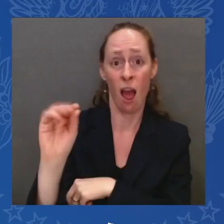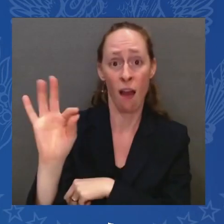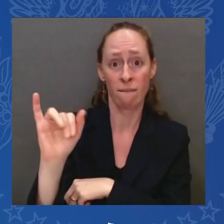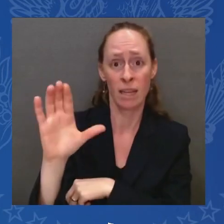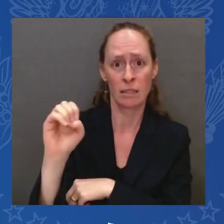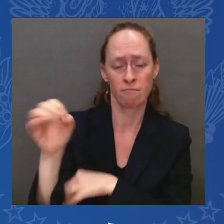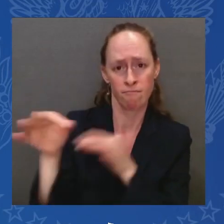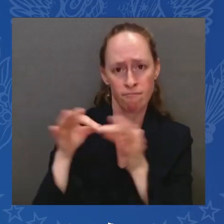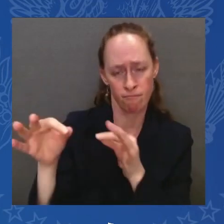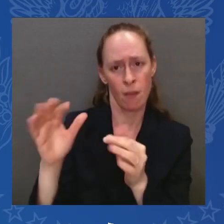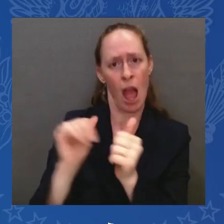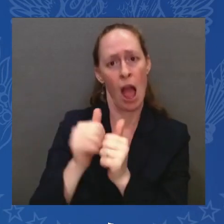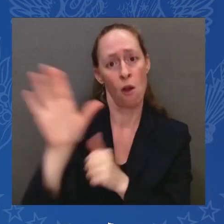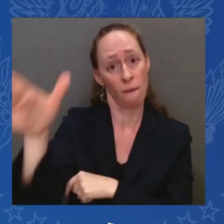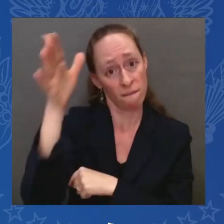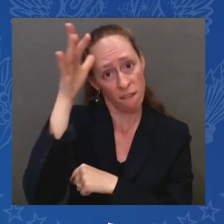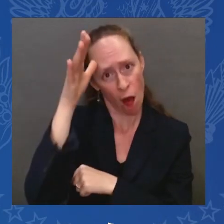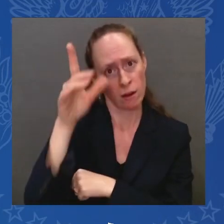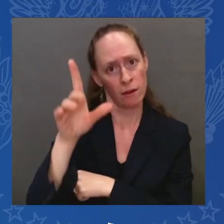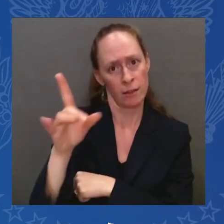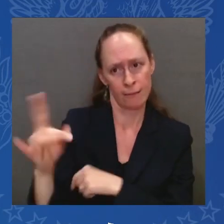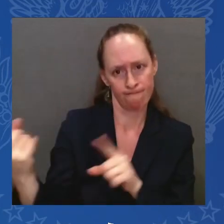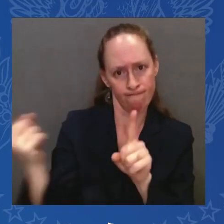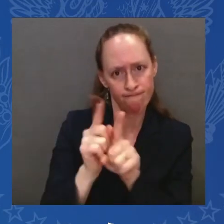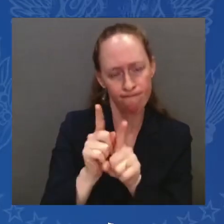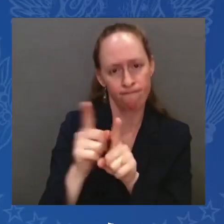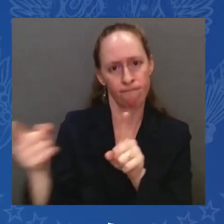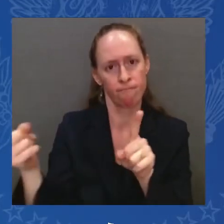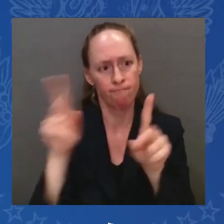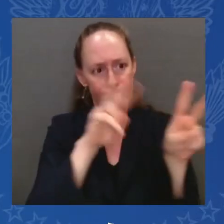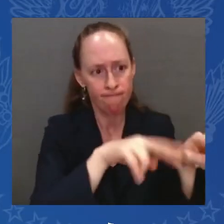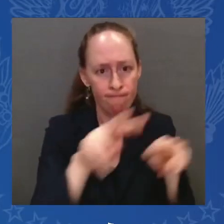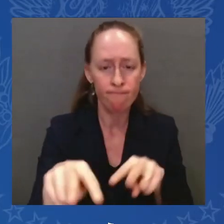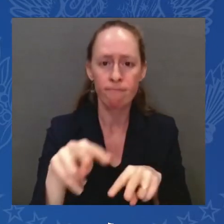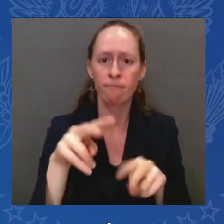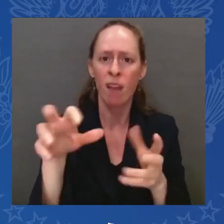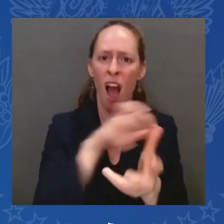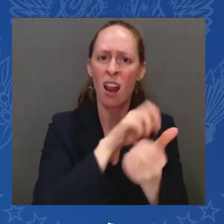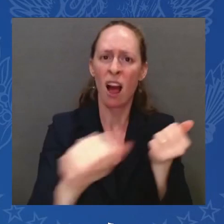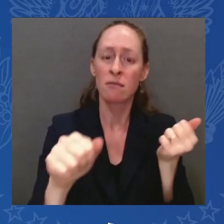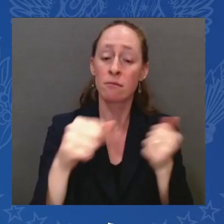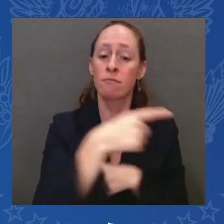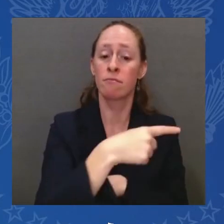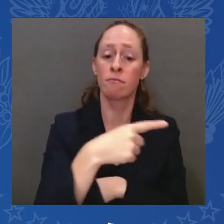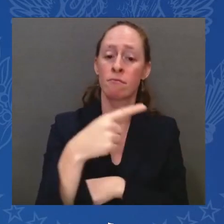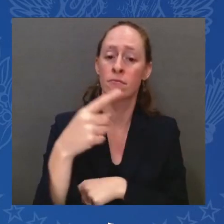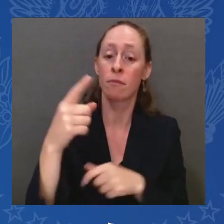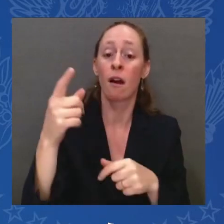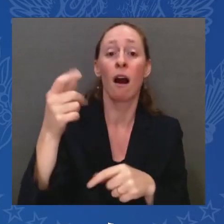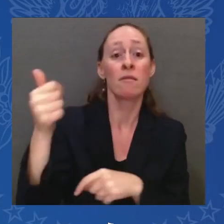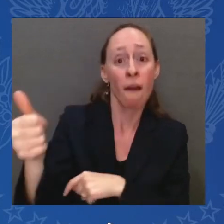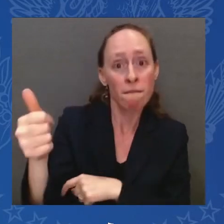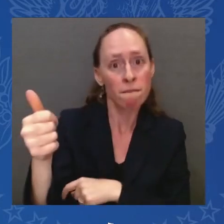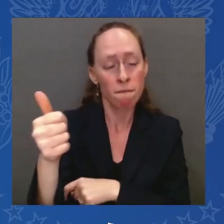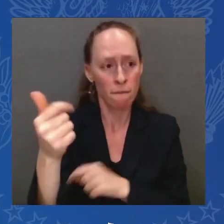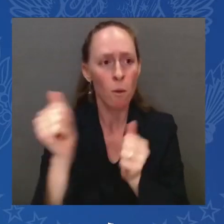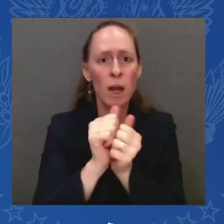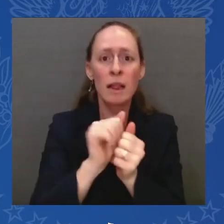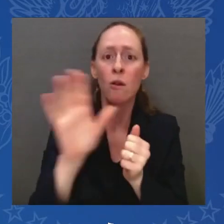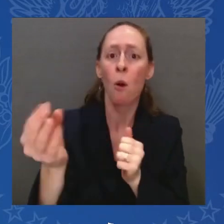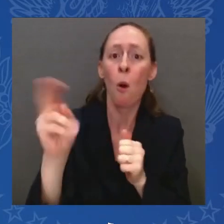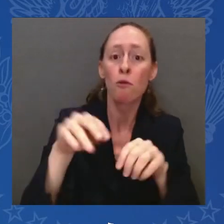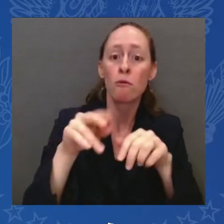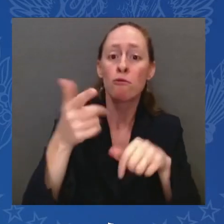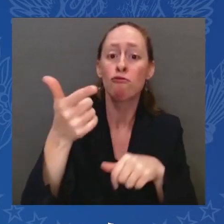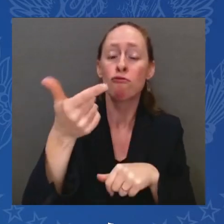those same lessons. So I know firsthand how important it is to President Biden to preserve our Jewish